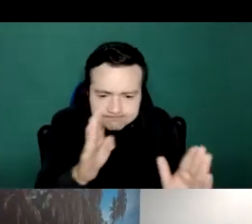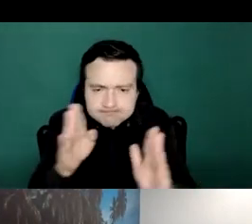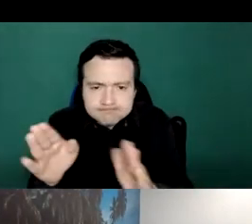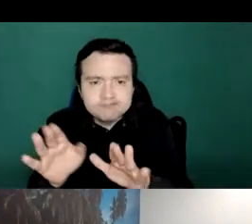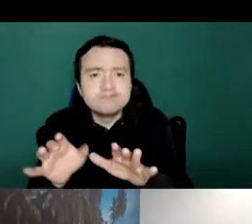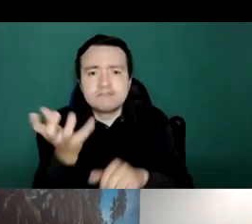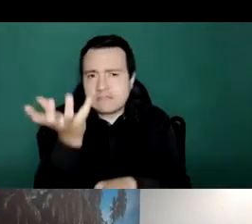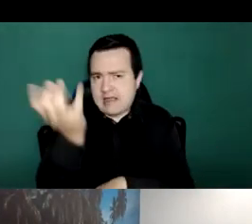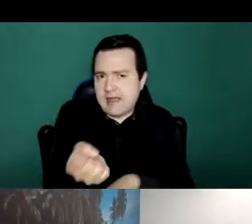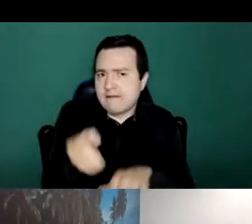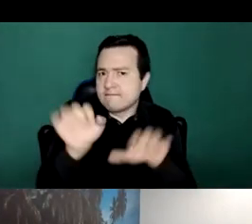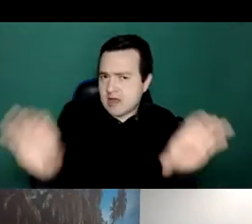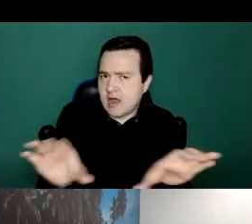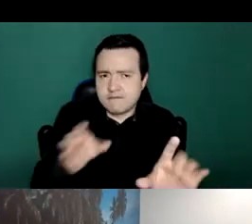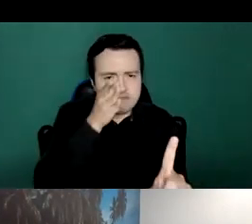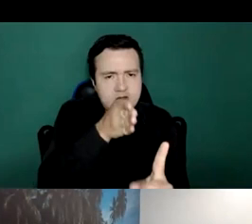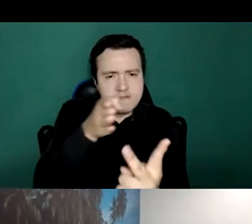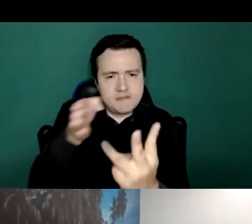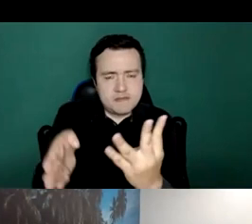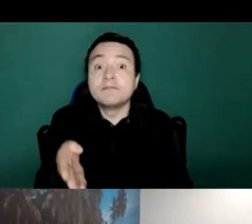received special care